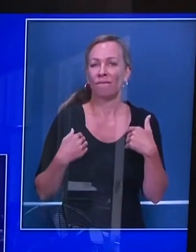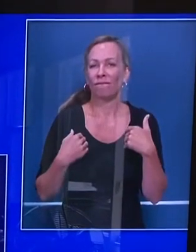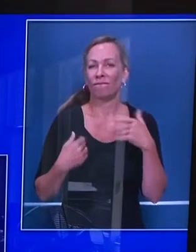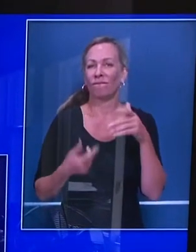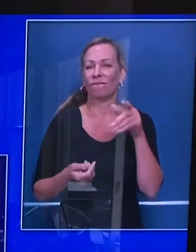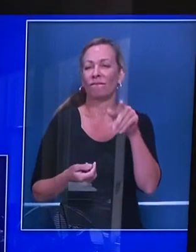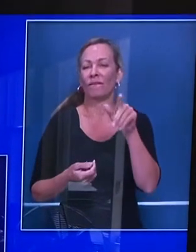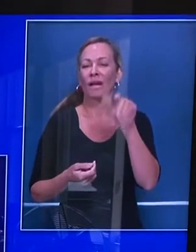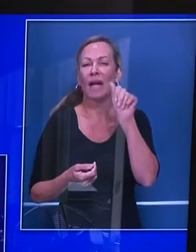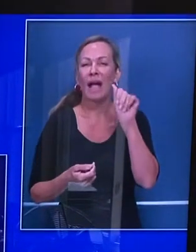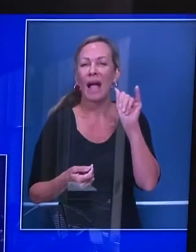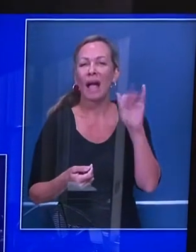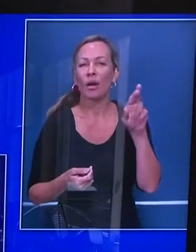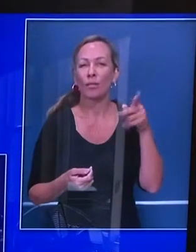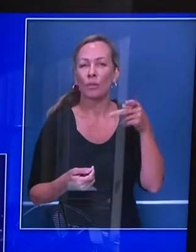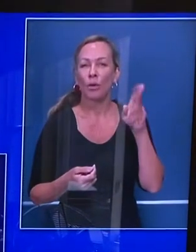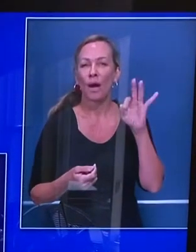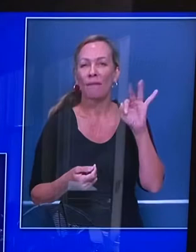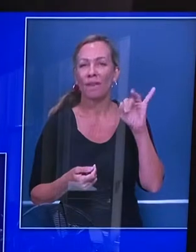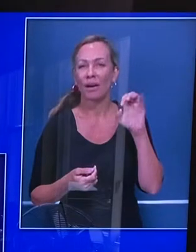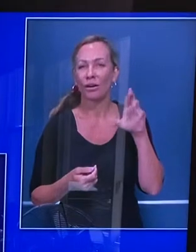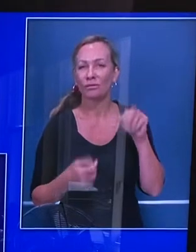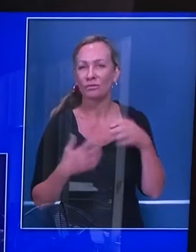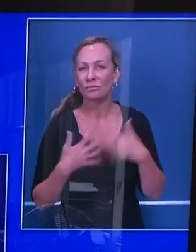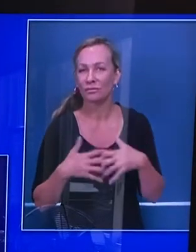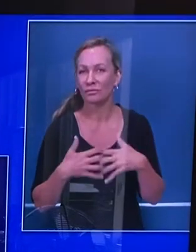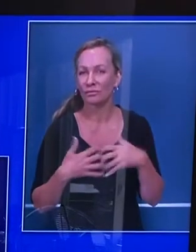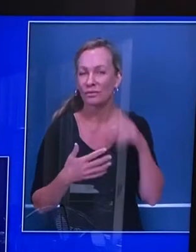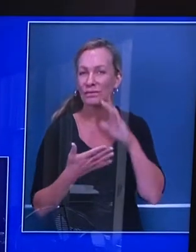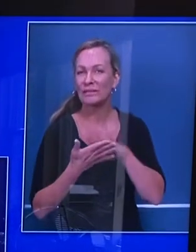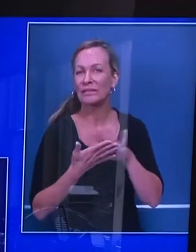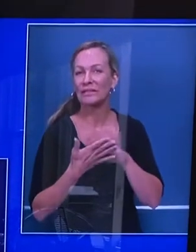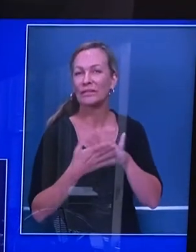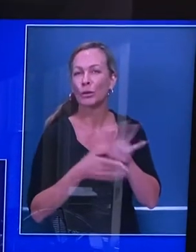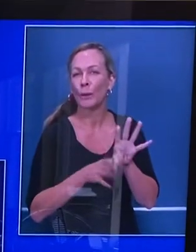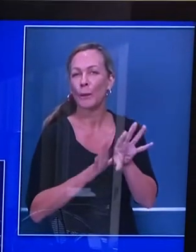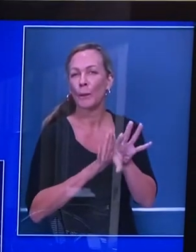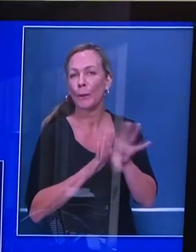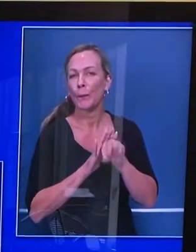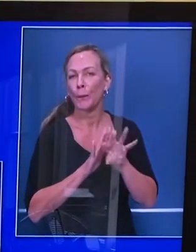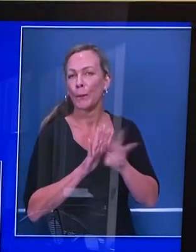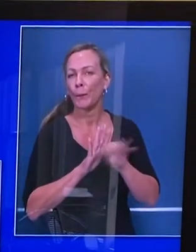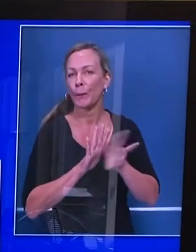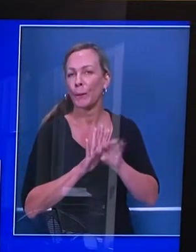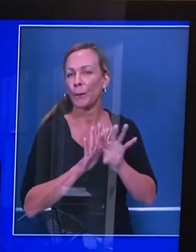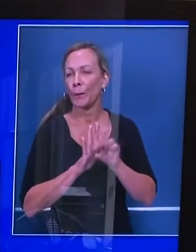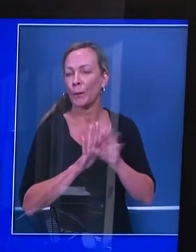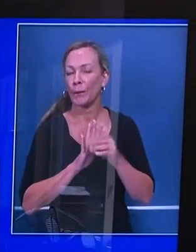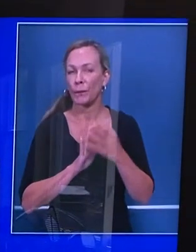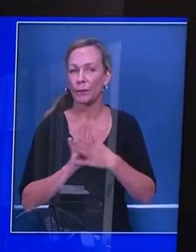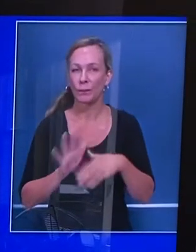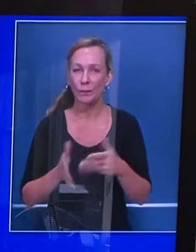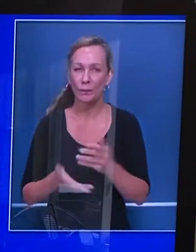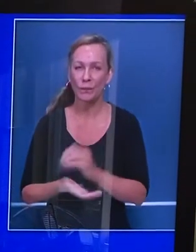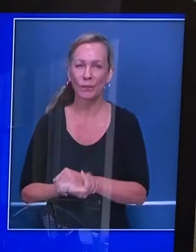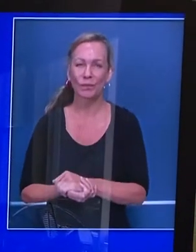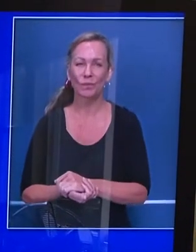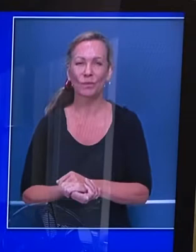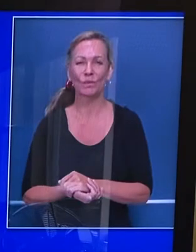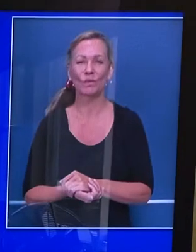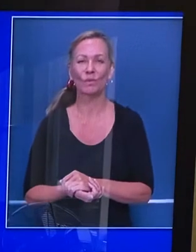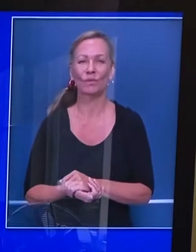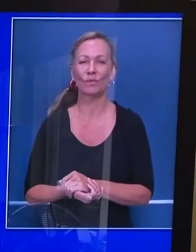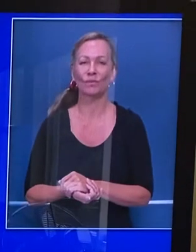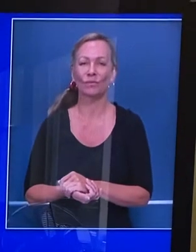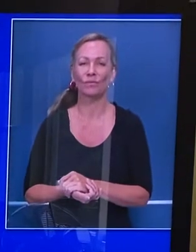want to thank our partners at CARB and others in the Bay Area Air Quality Management District that have been working over time to get more